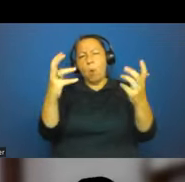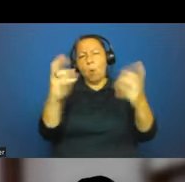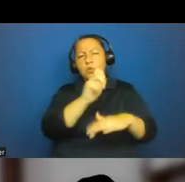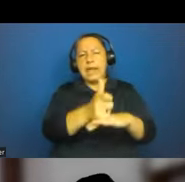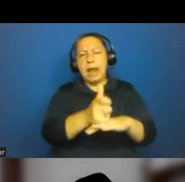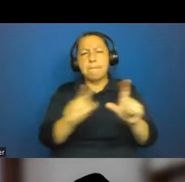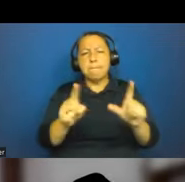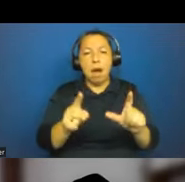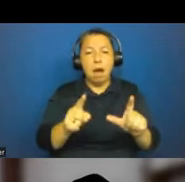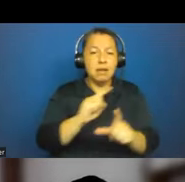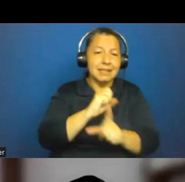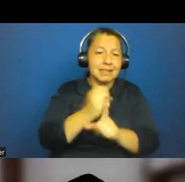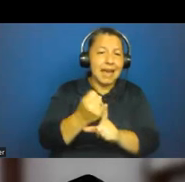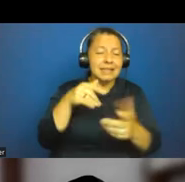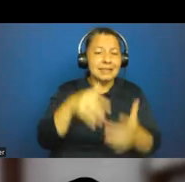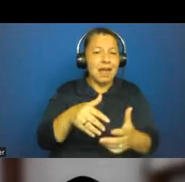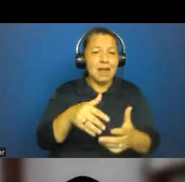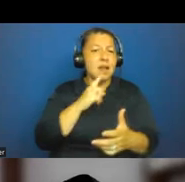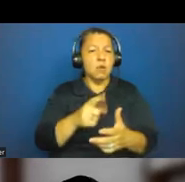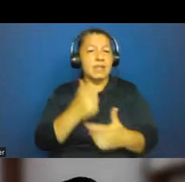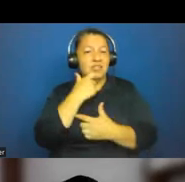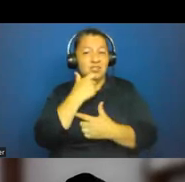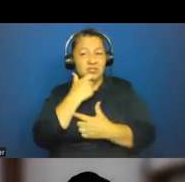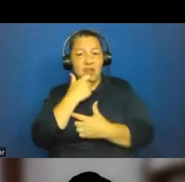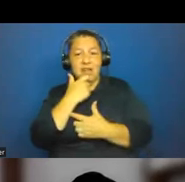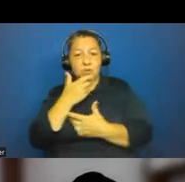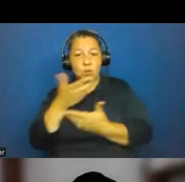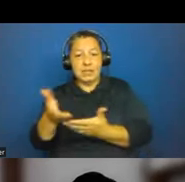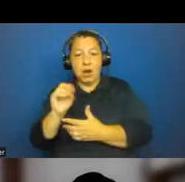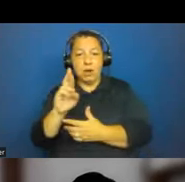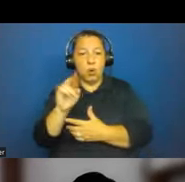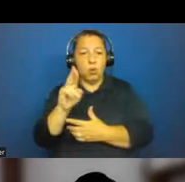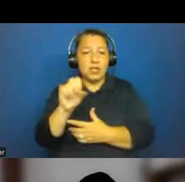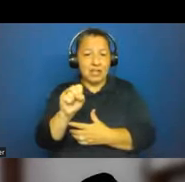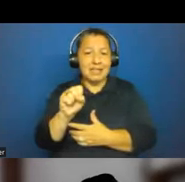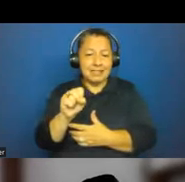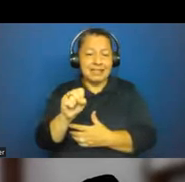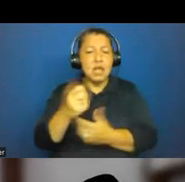sides situating the research in Mauritius before coming back to the research on malaria itself.